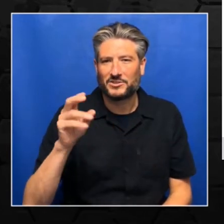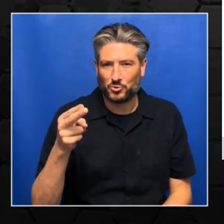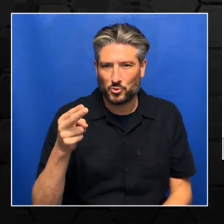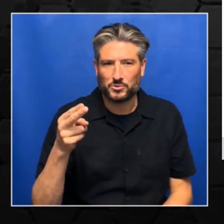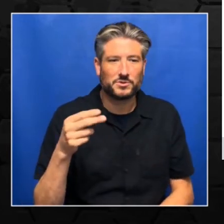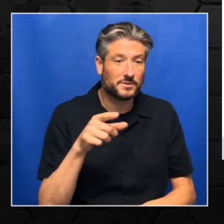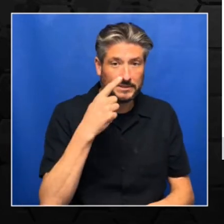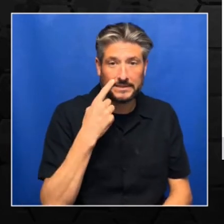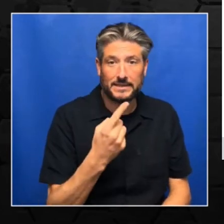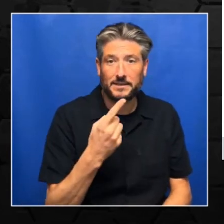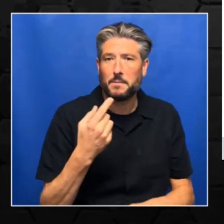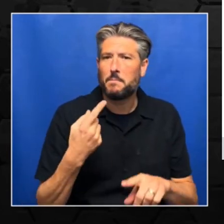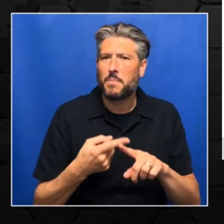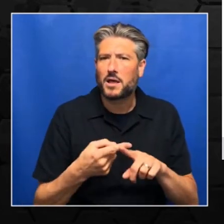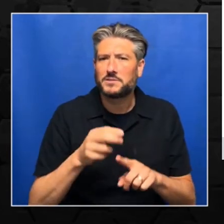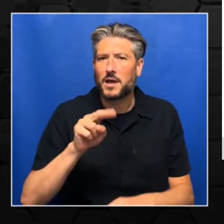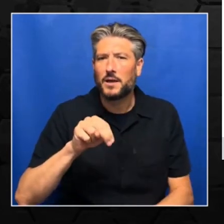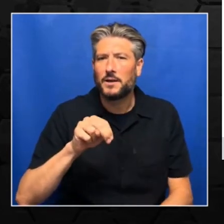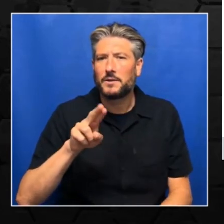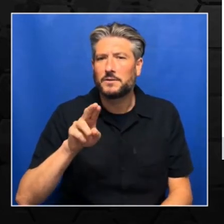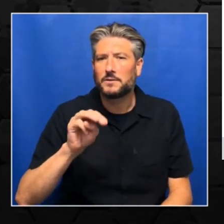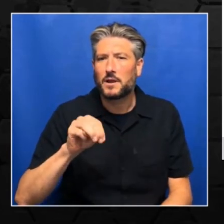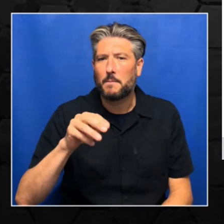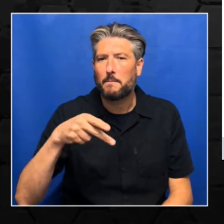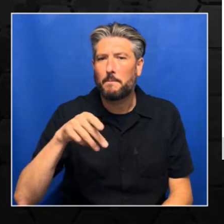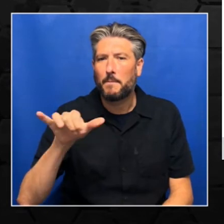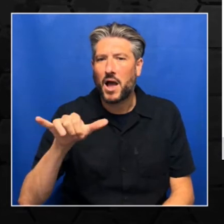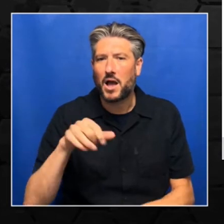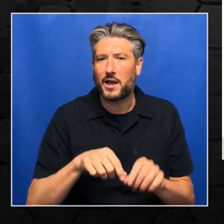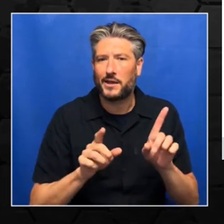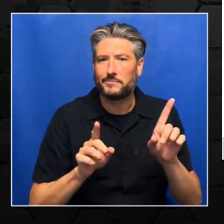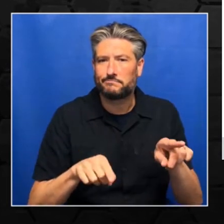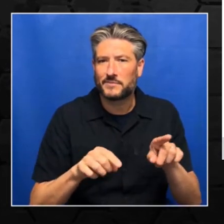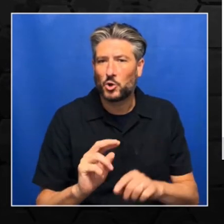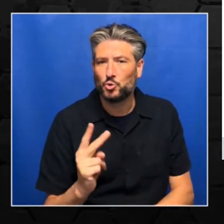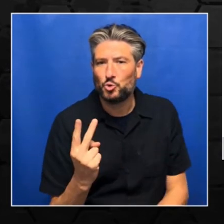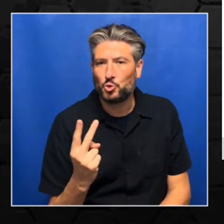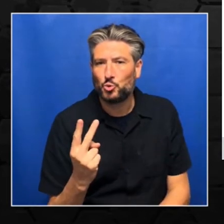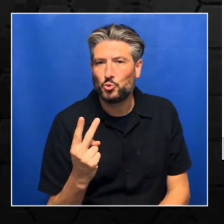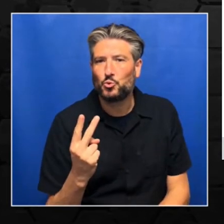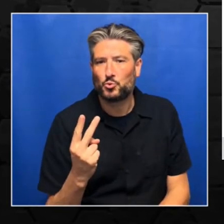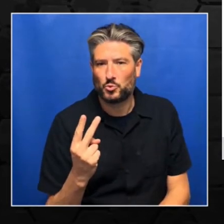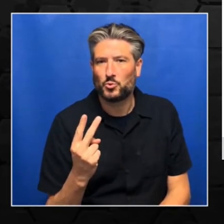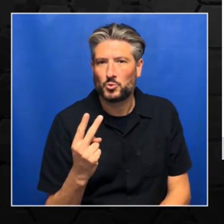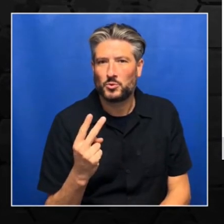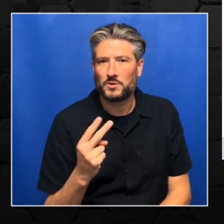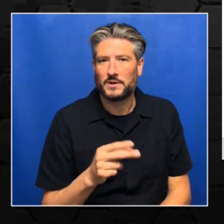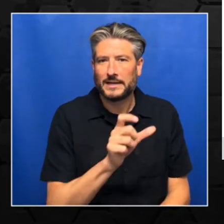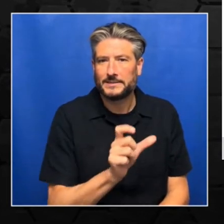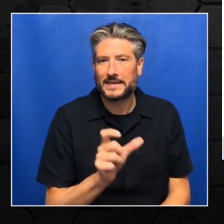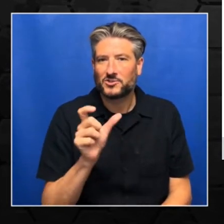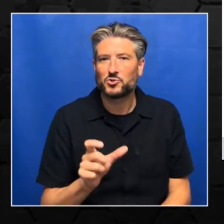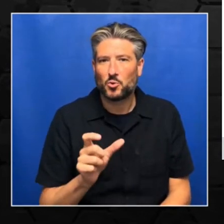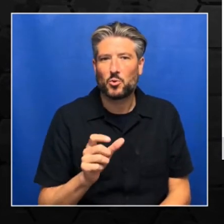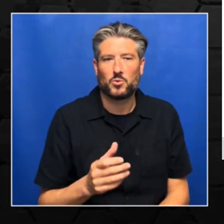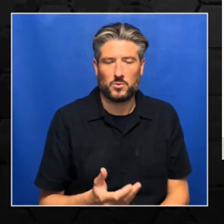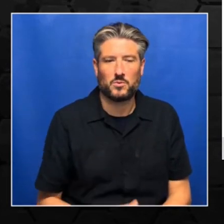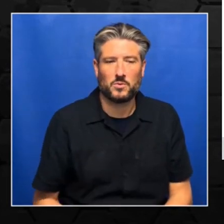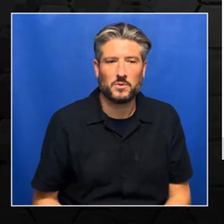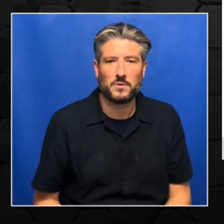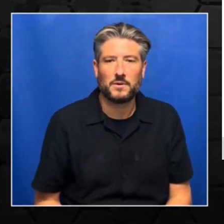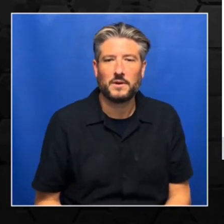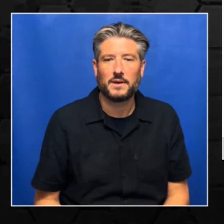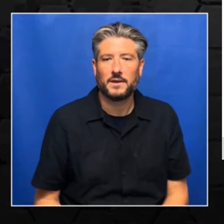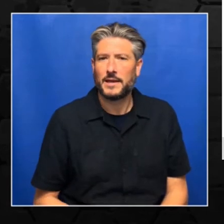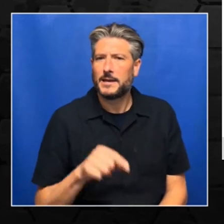to tensors. Then you have lambda function, compose function. Then matplotlib, you know, is used for visualizing the